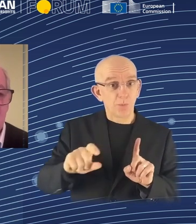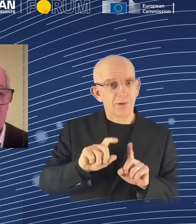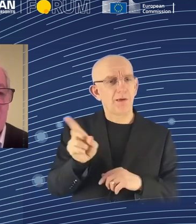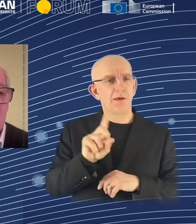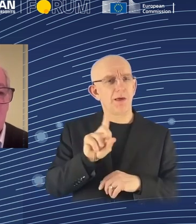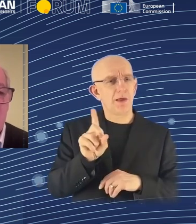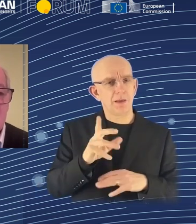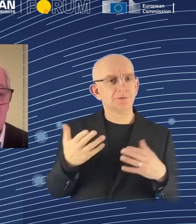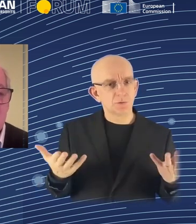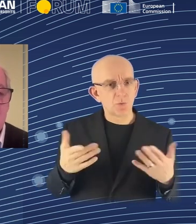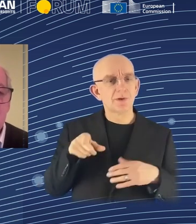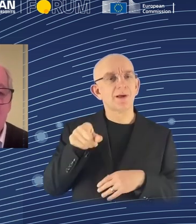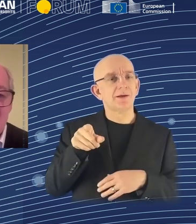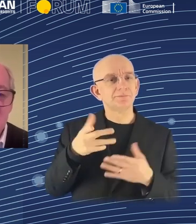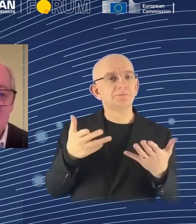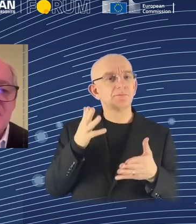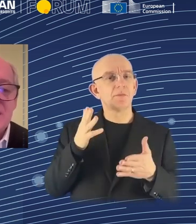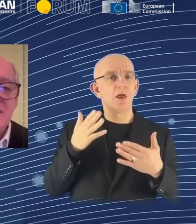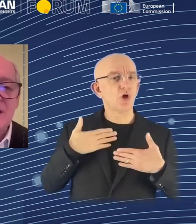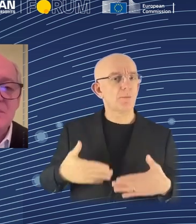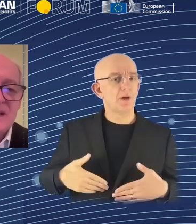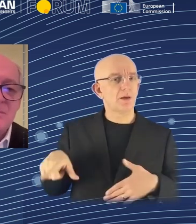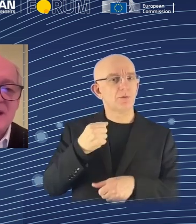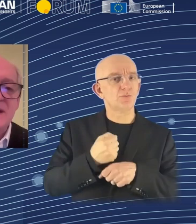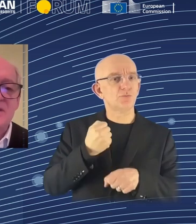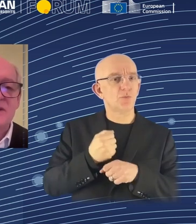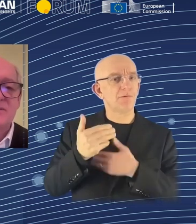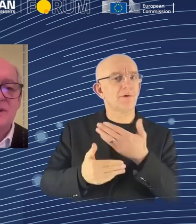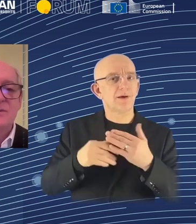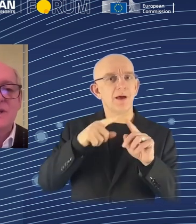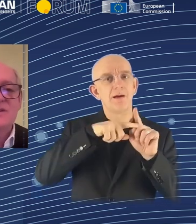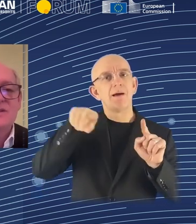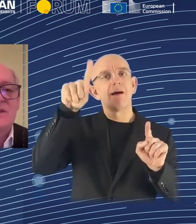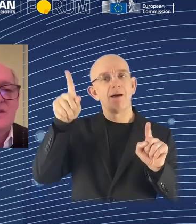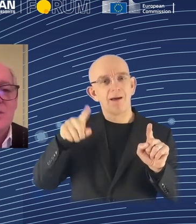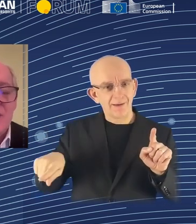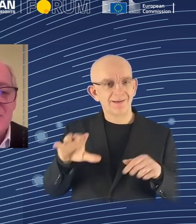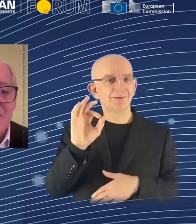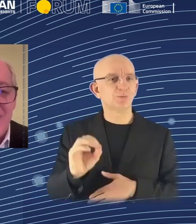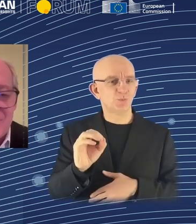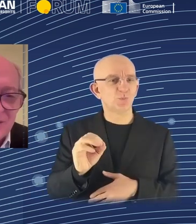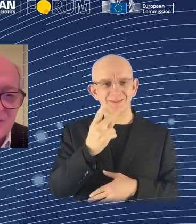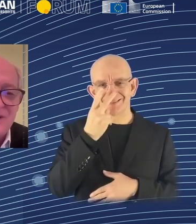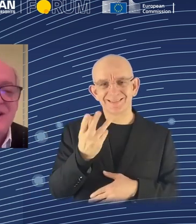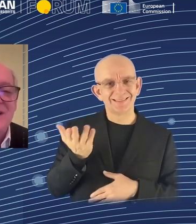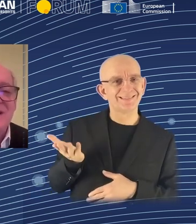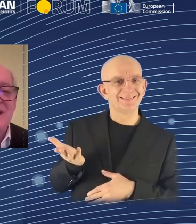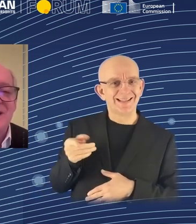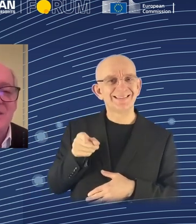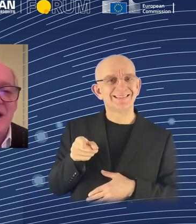curve, we actually see in practice in many, many industries. We saw this in agriculture,